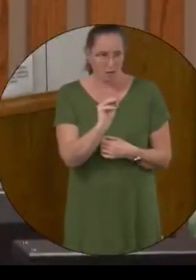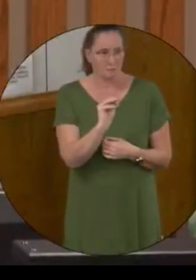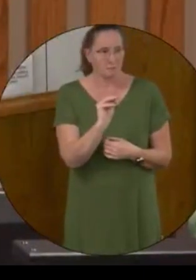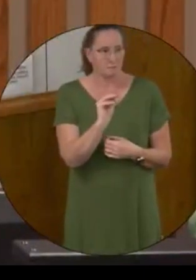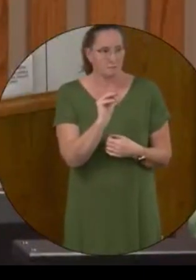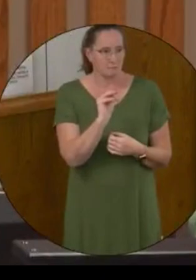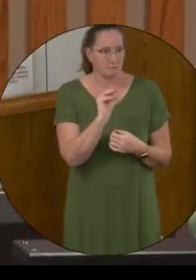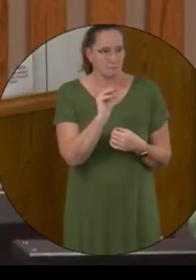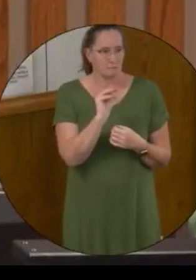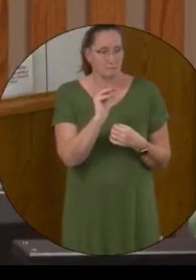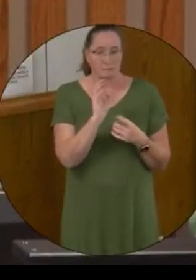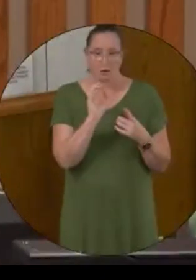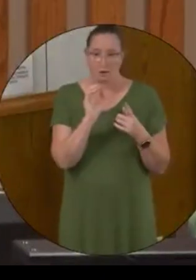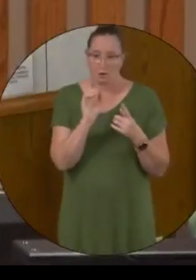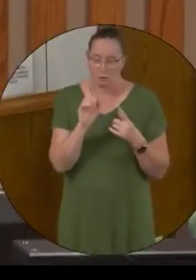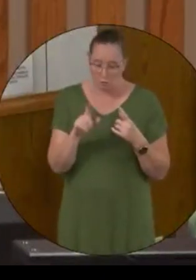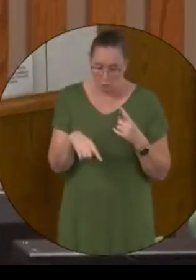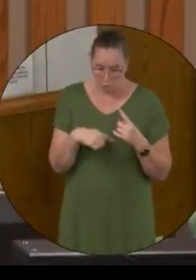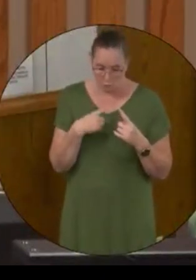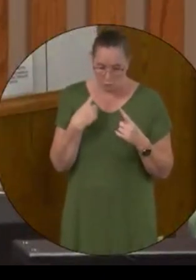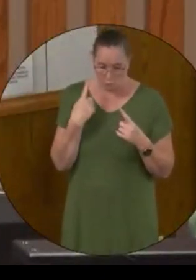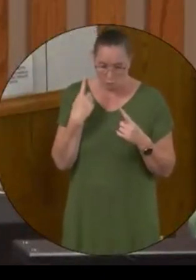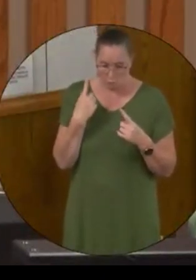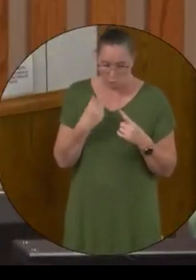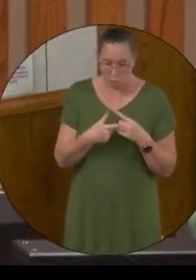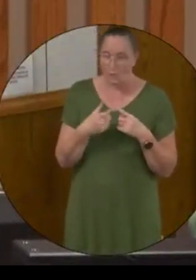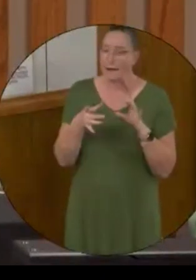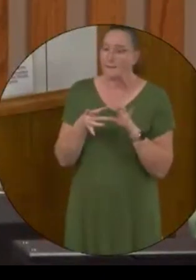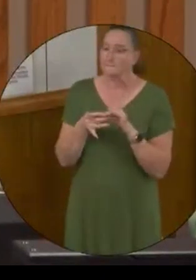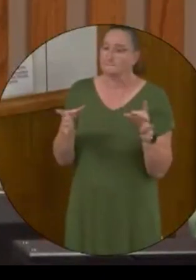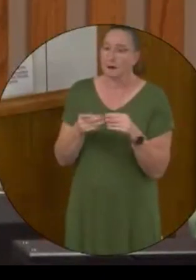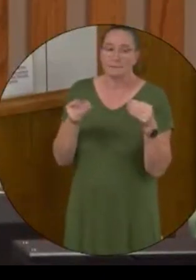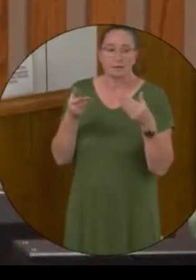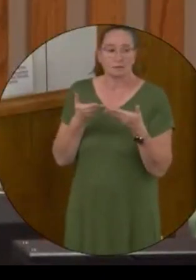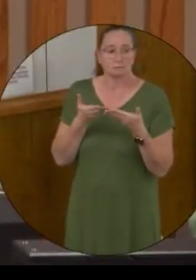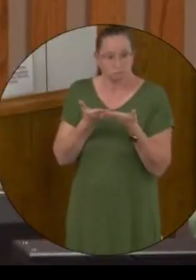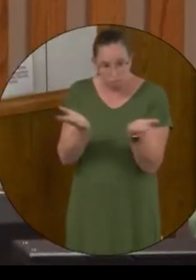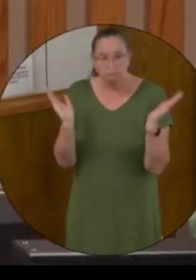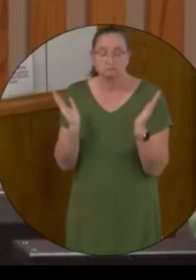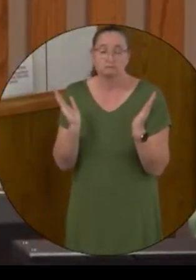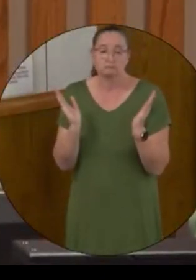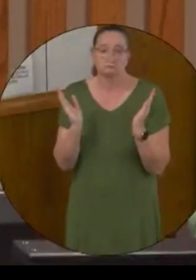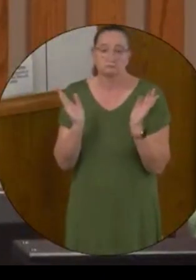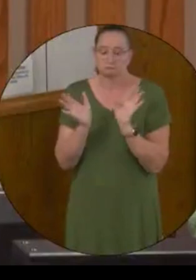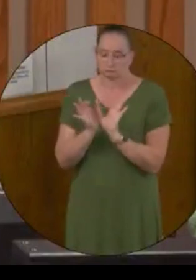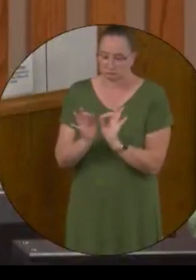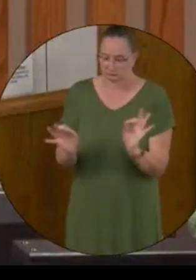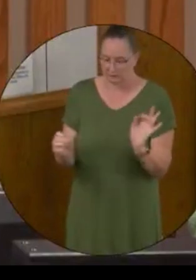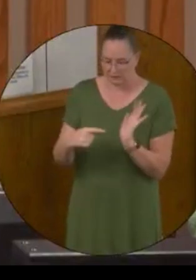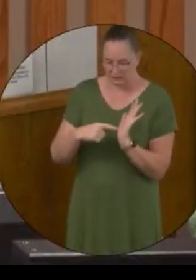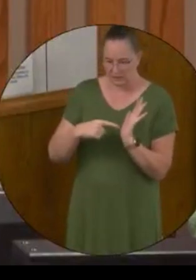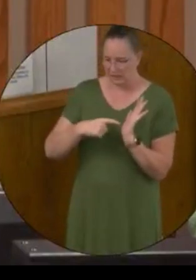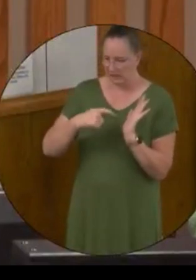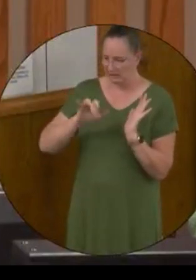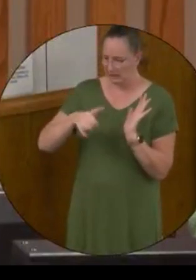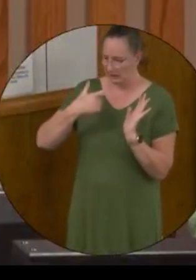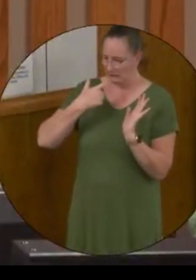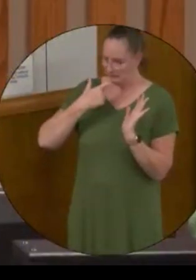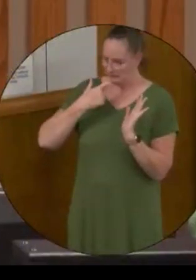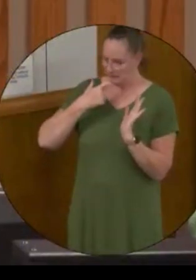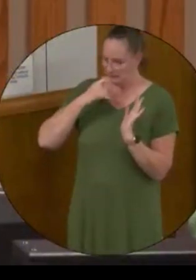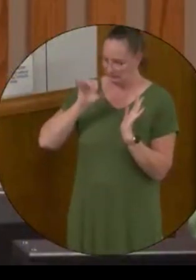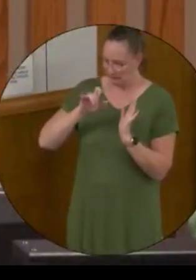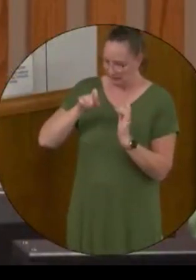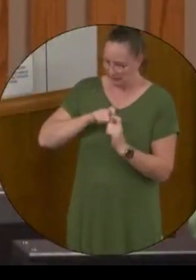when public comment was submitted, it stated that I had done that exact